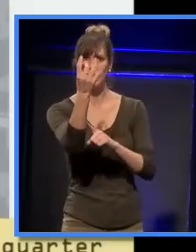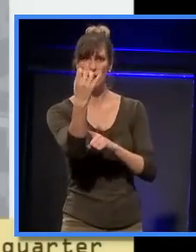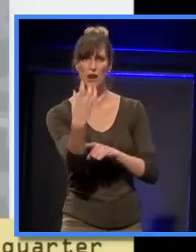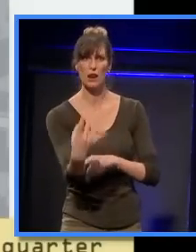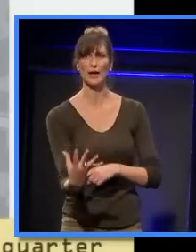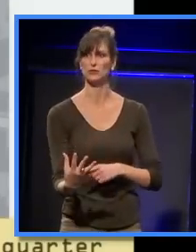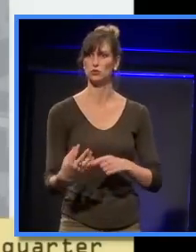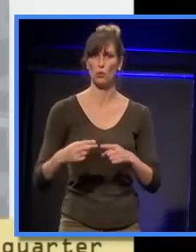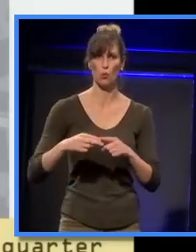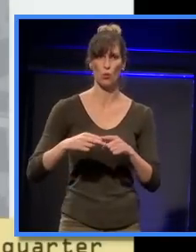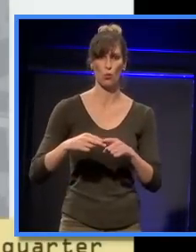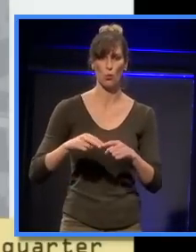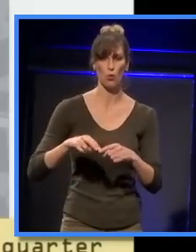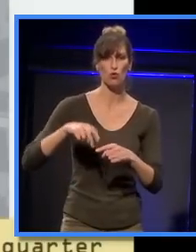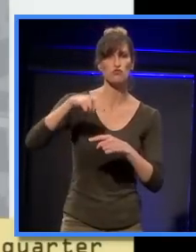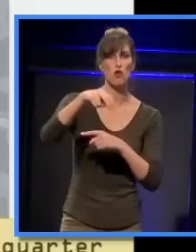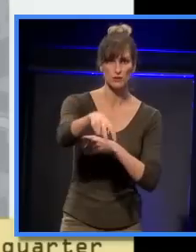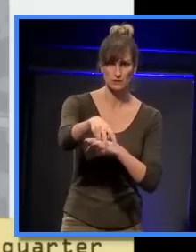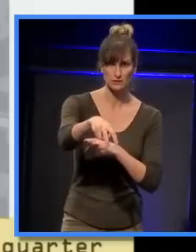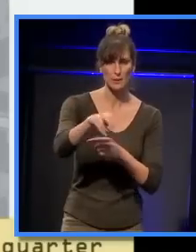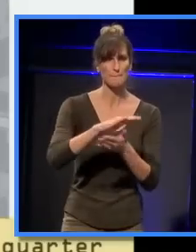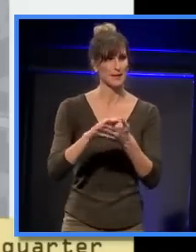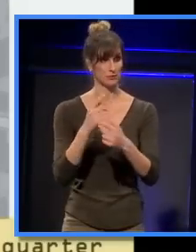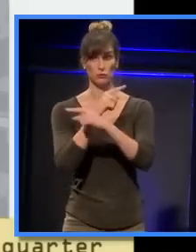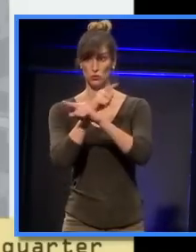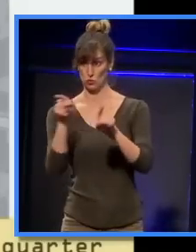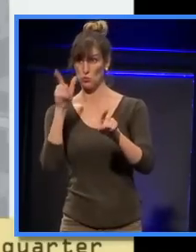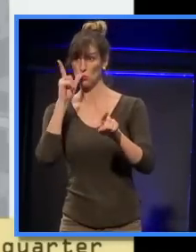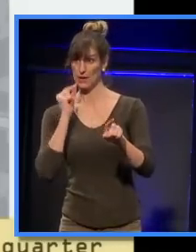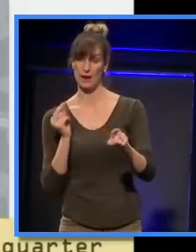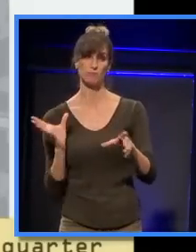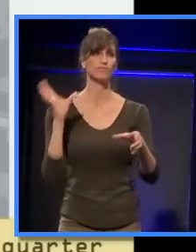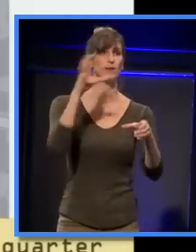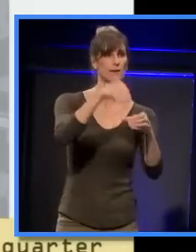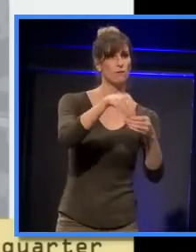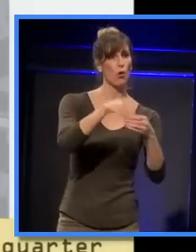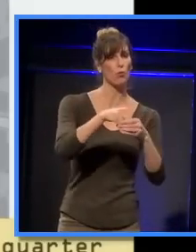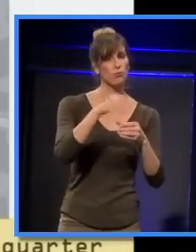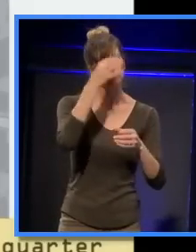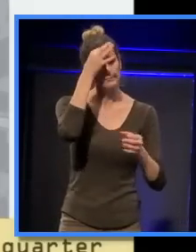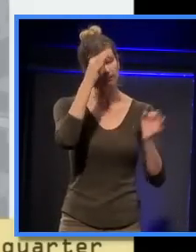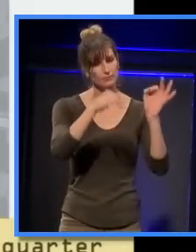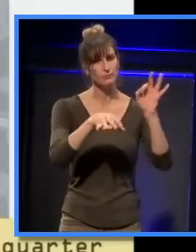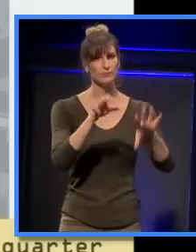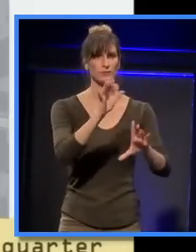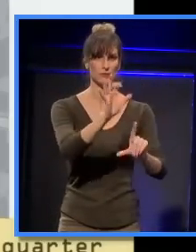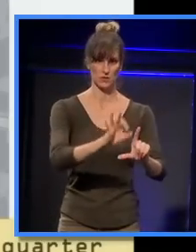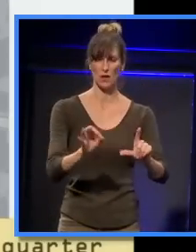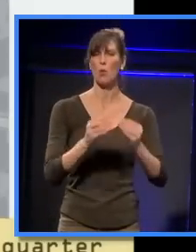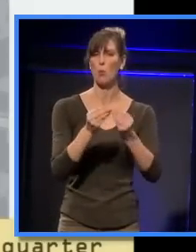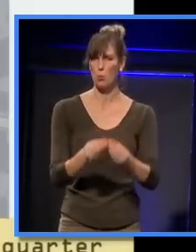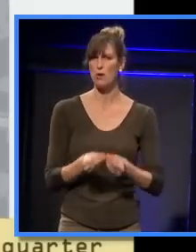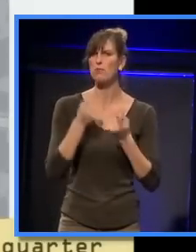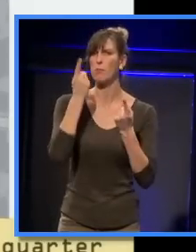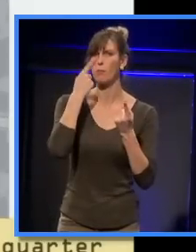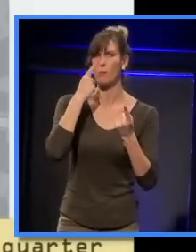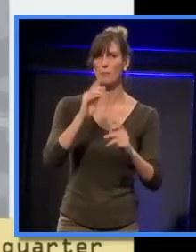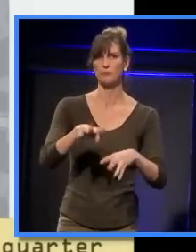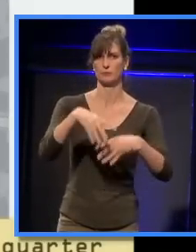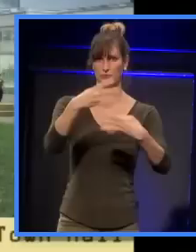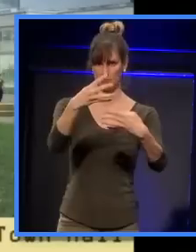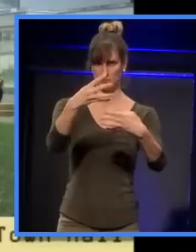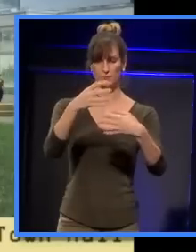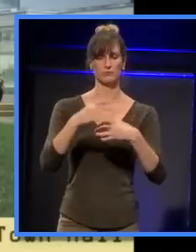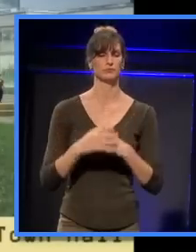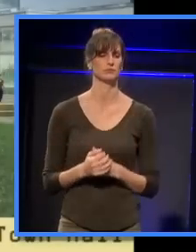think should go somewhere. So you can really have free reign in there on that interactive map. So that's also worth really looking at online, and the links will be on the pages